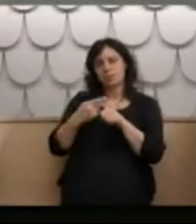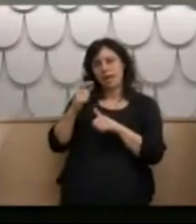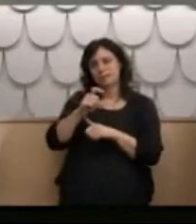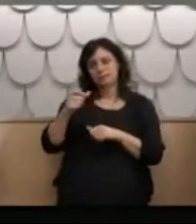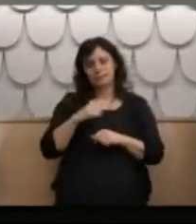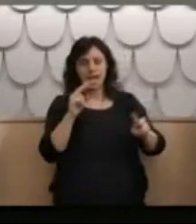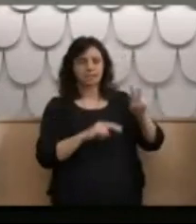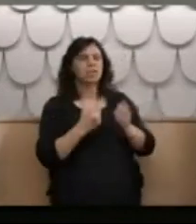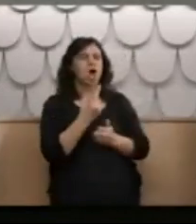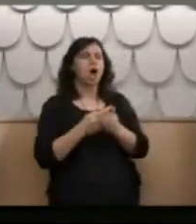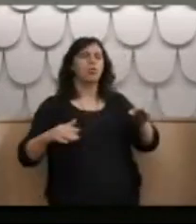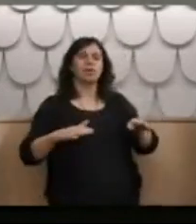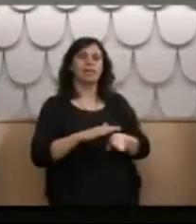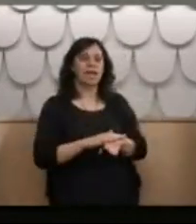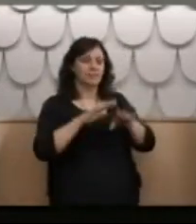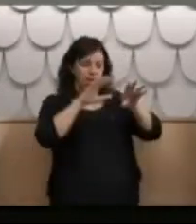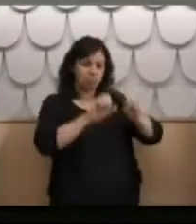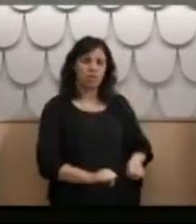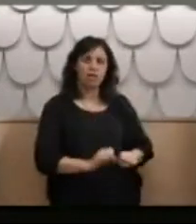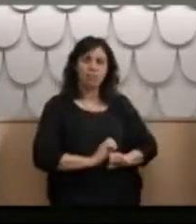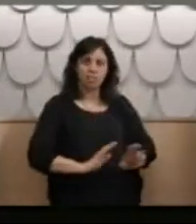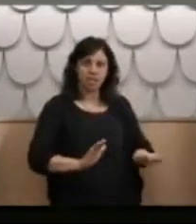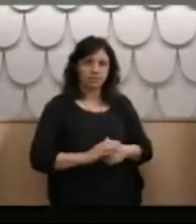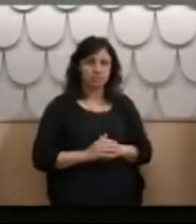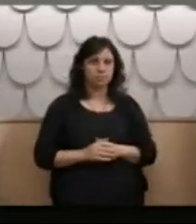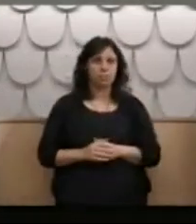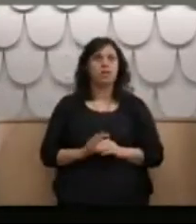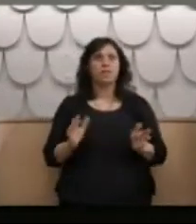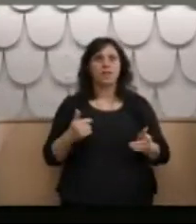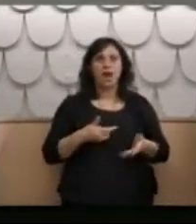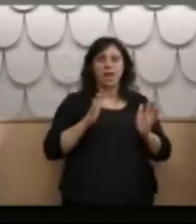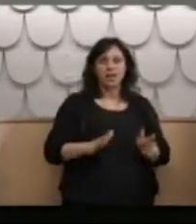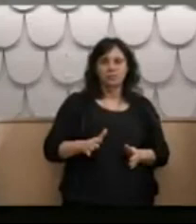me for the rape and made me repeat that the cover was only for the rape.